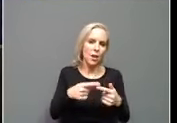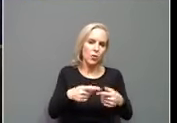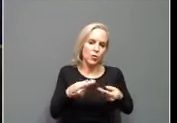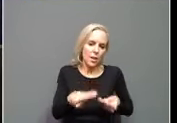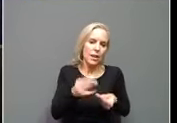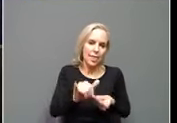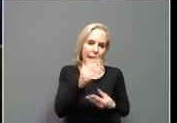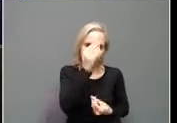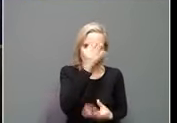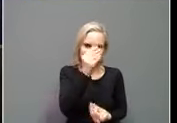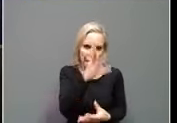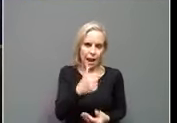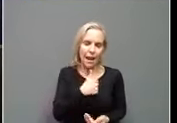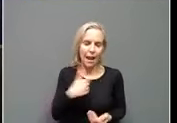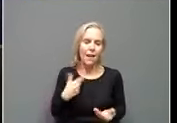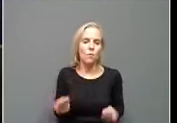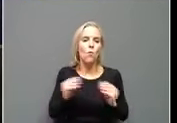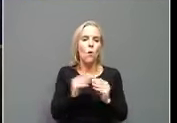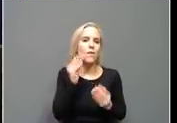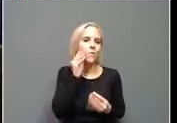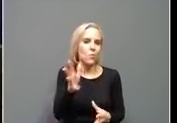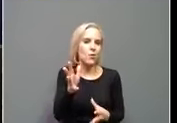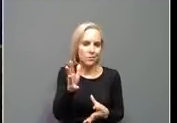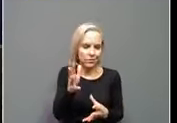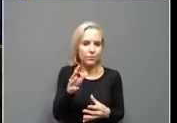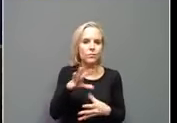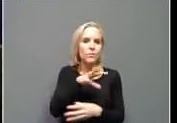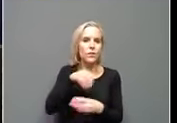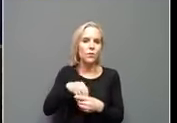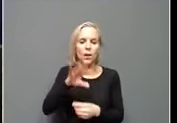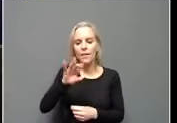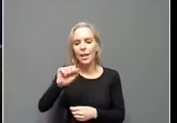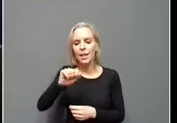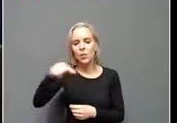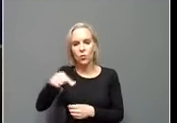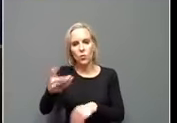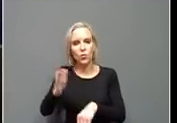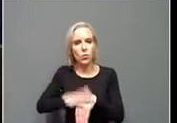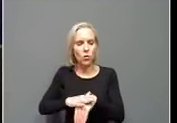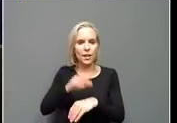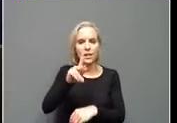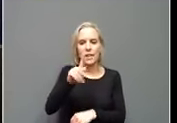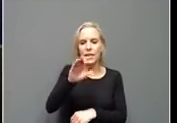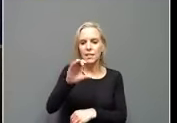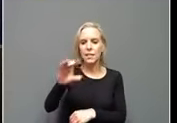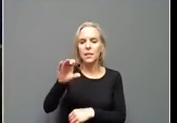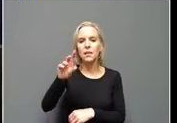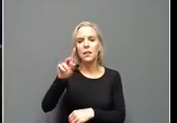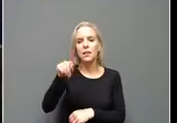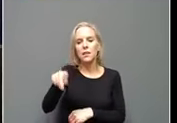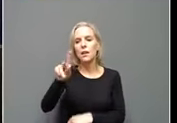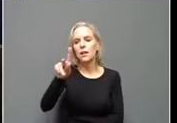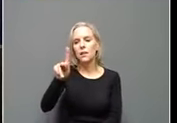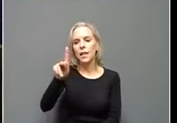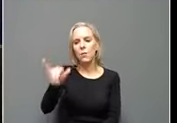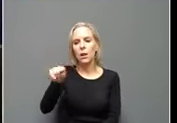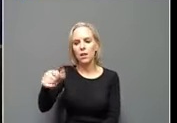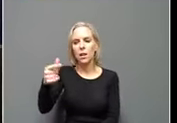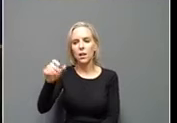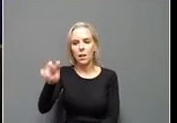And we'll have more information, including FAQs, on the kcc.ky.gov website.